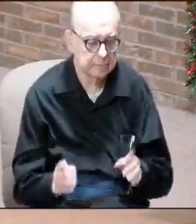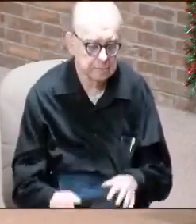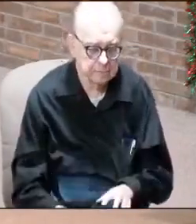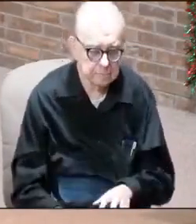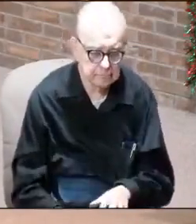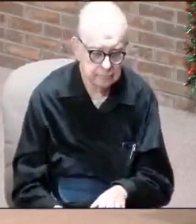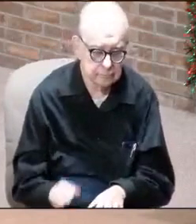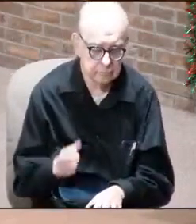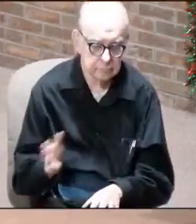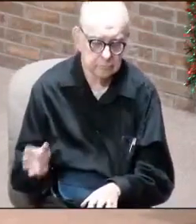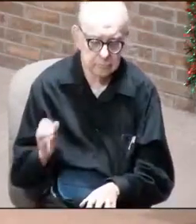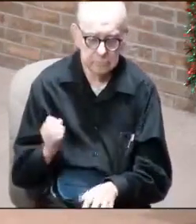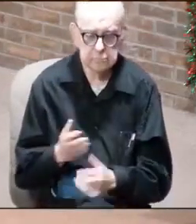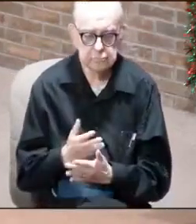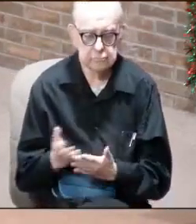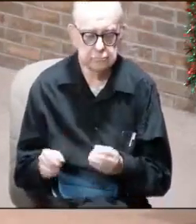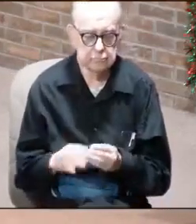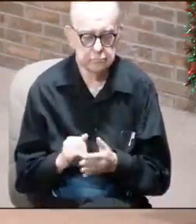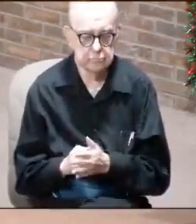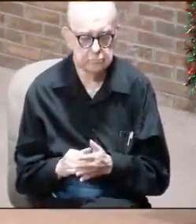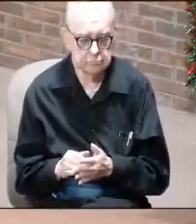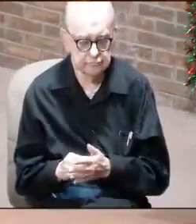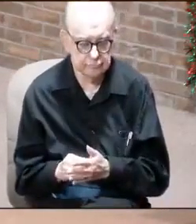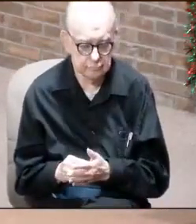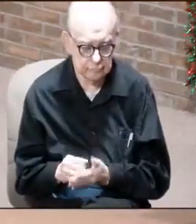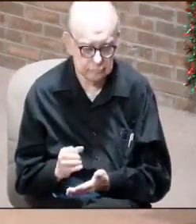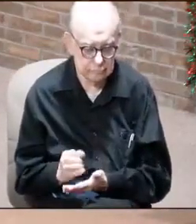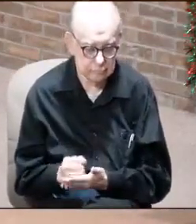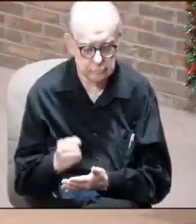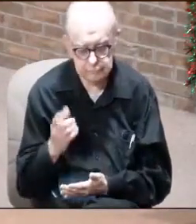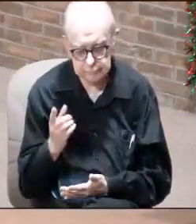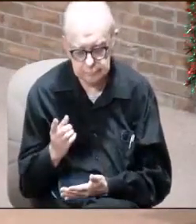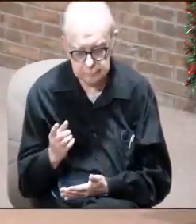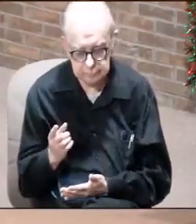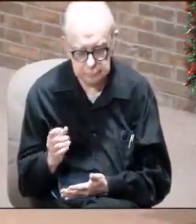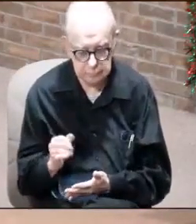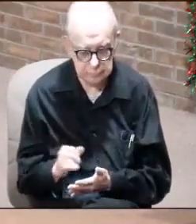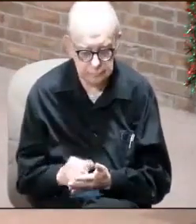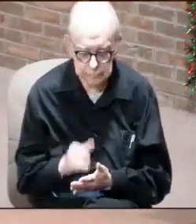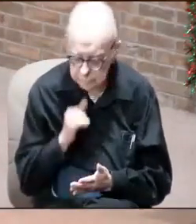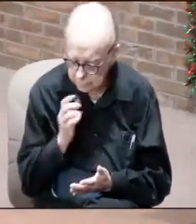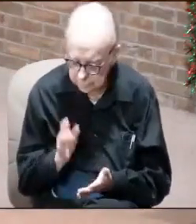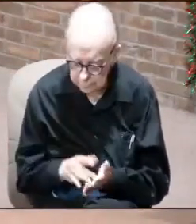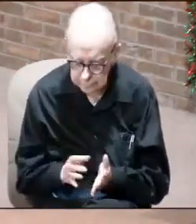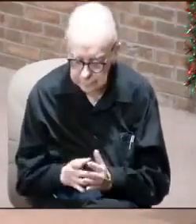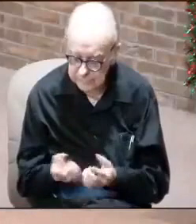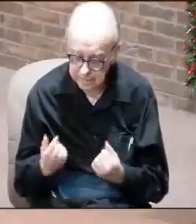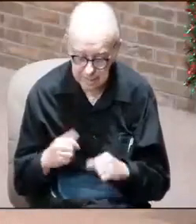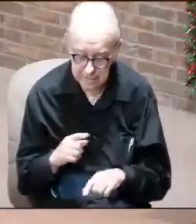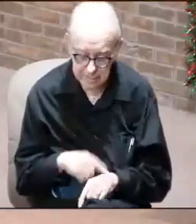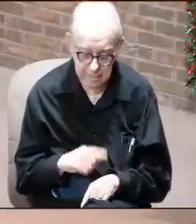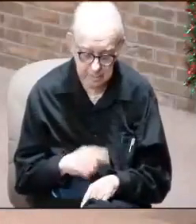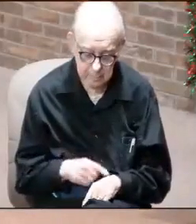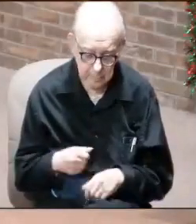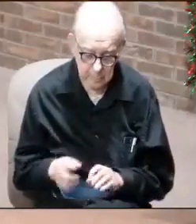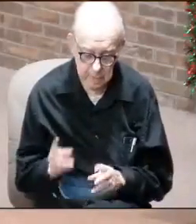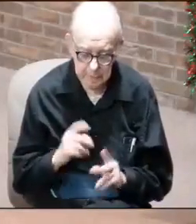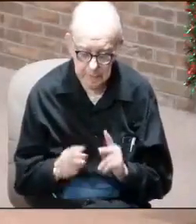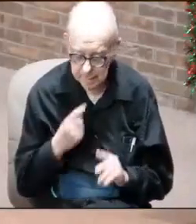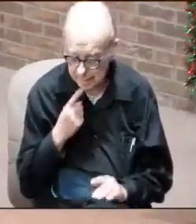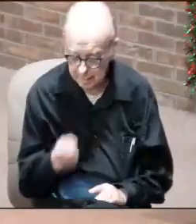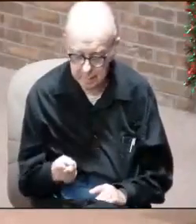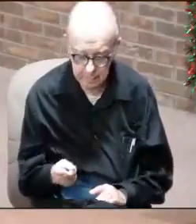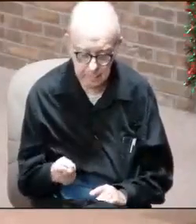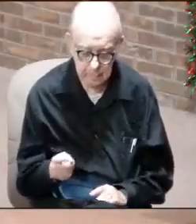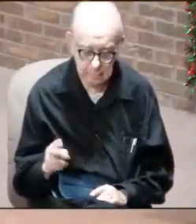But there's some other things about this to help you to understand. This is not Jesus coming at this point. So don't let people tell you